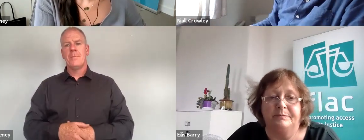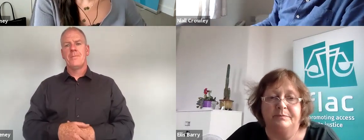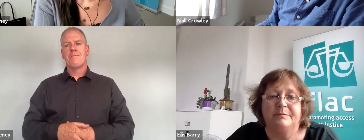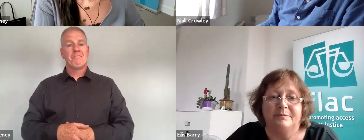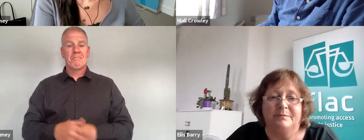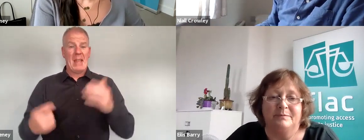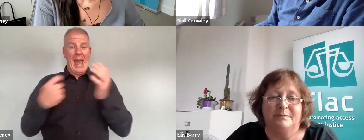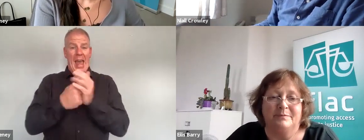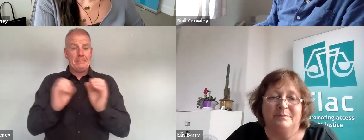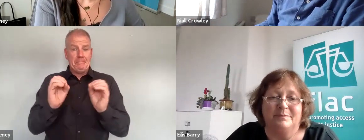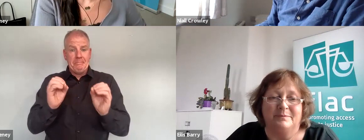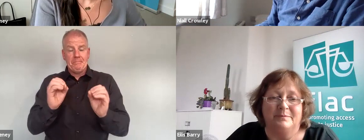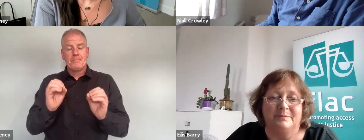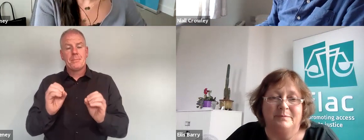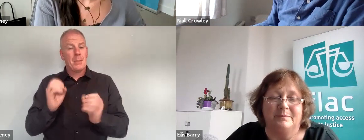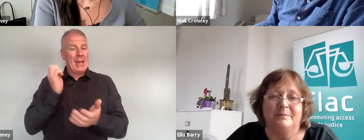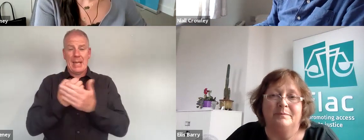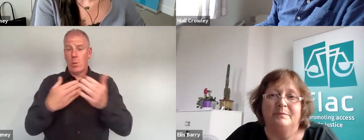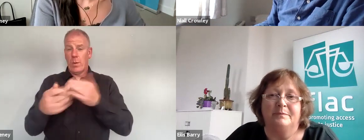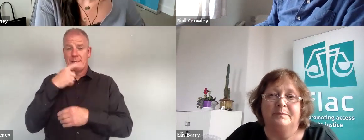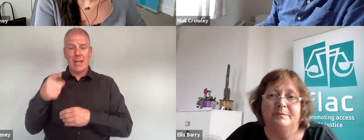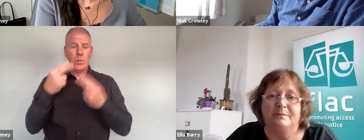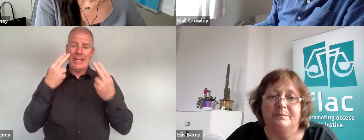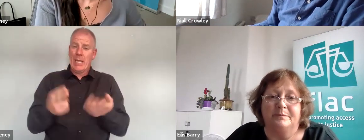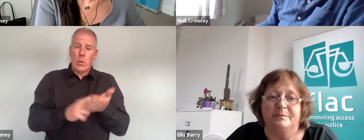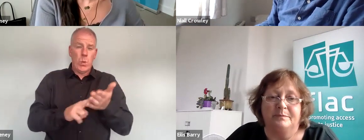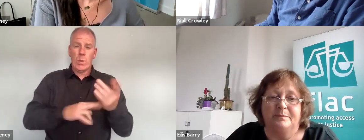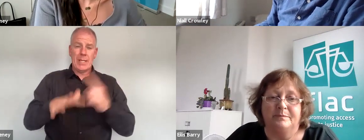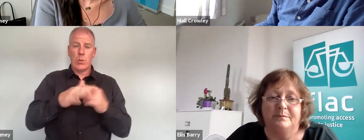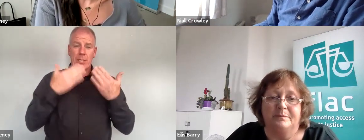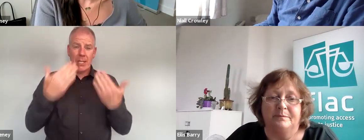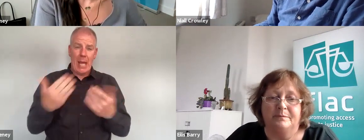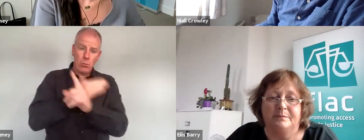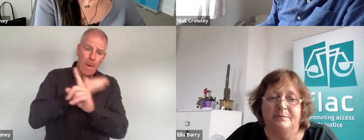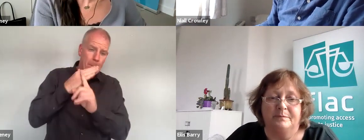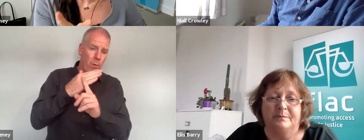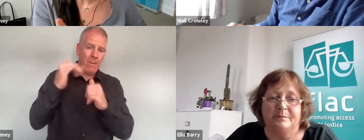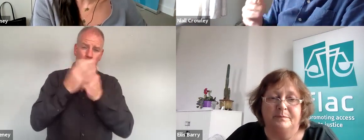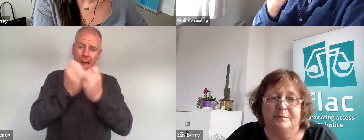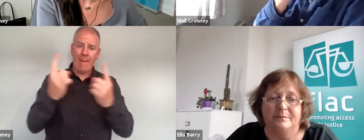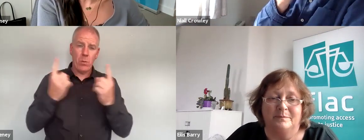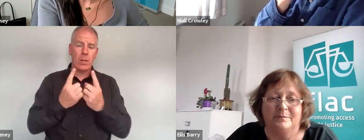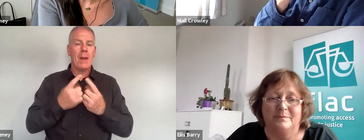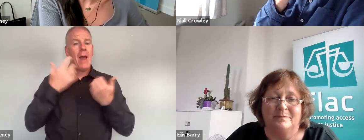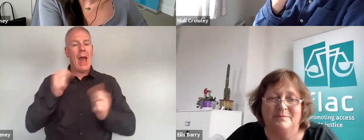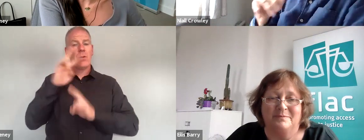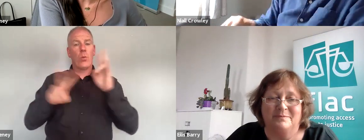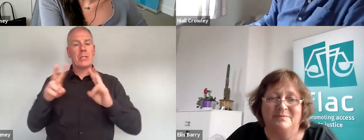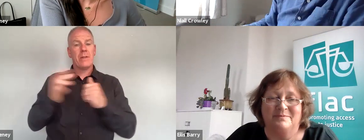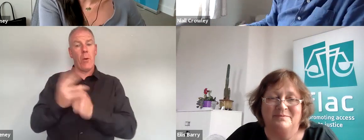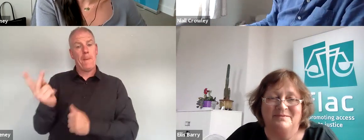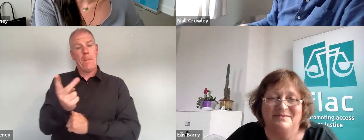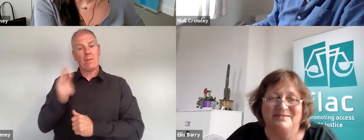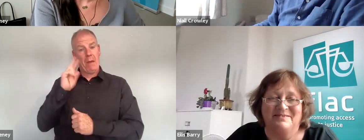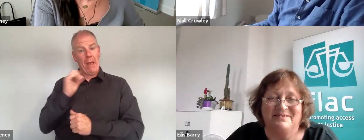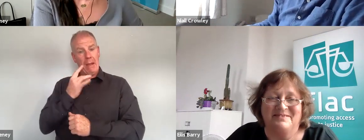think of anything to add except exactly that sentiment we need to capitalise on this we need to build on it but I do have a question for both of you actually if I may sneak